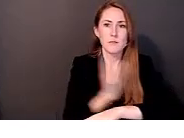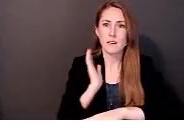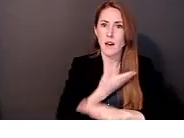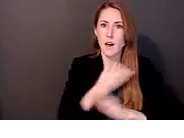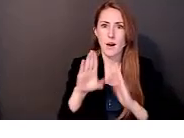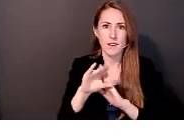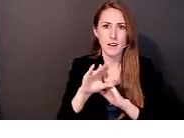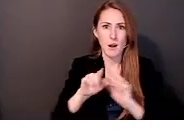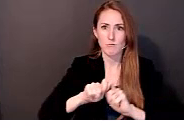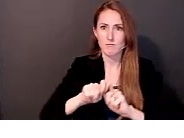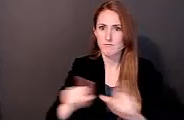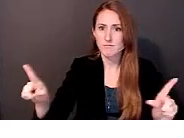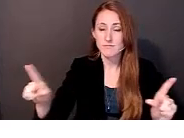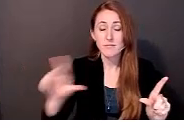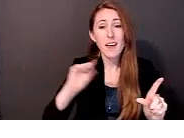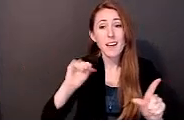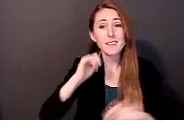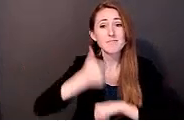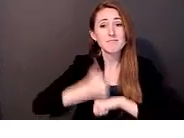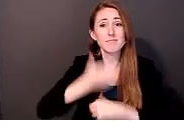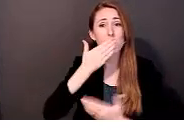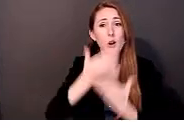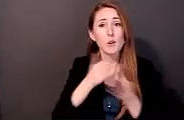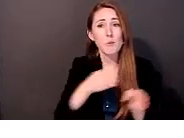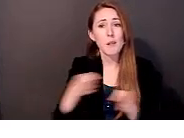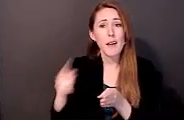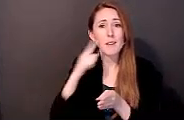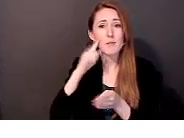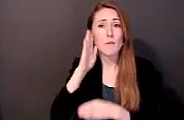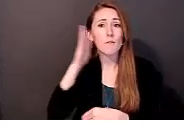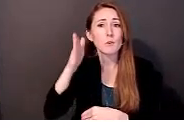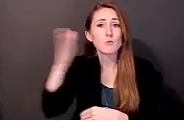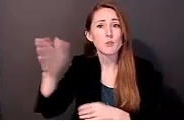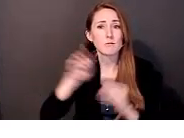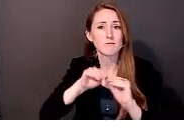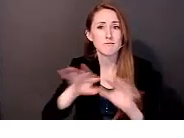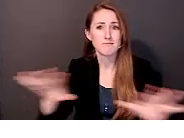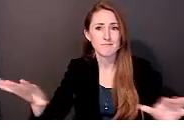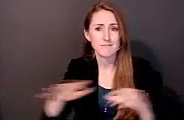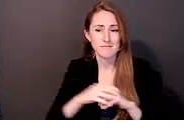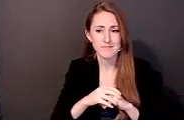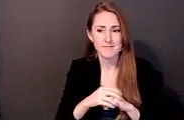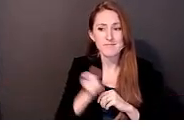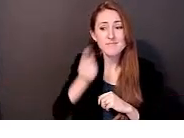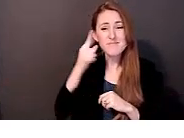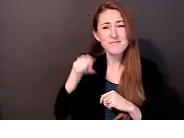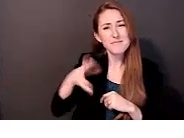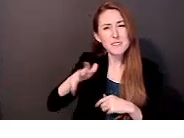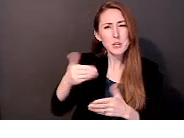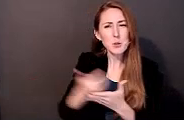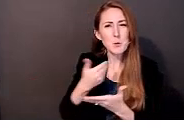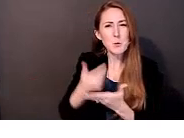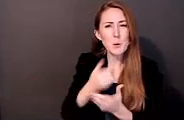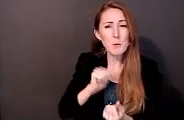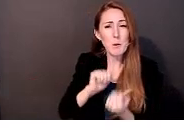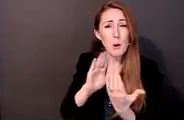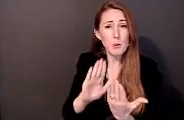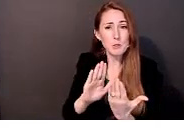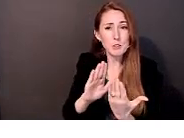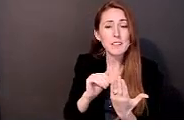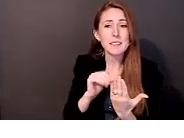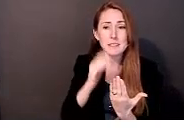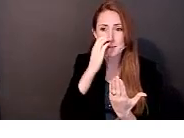plan for future dissemination of research on this topic. Since this is a newer approach for disseminating research findings, looking for